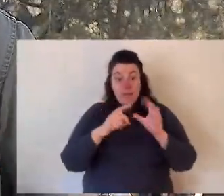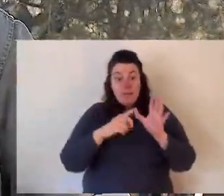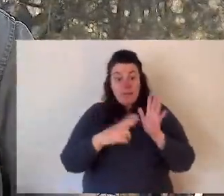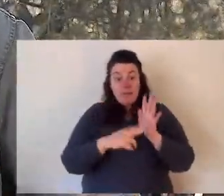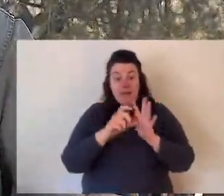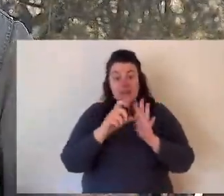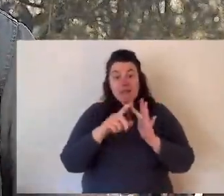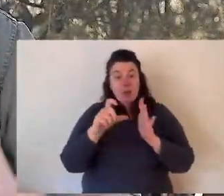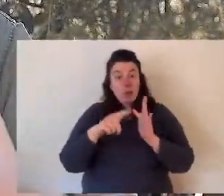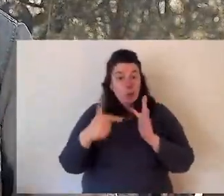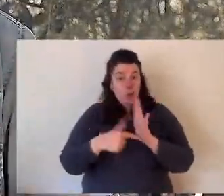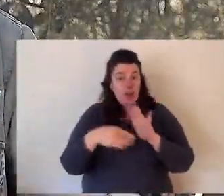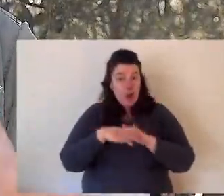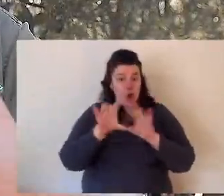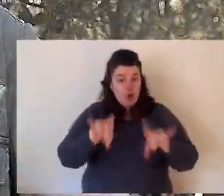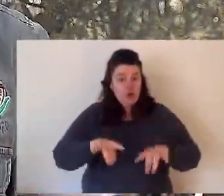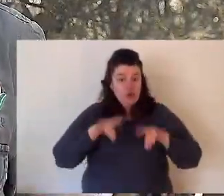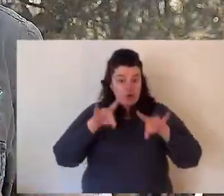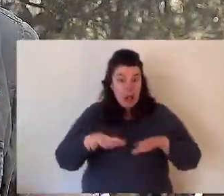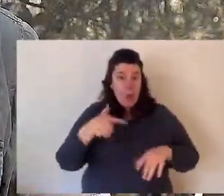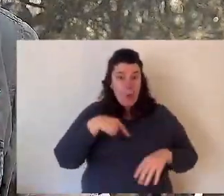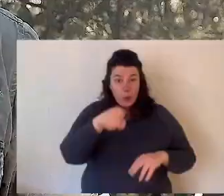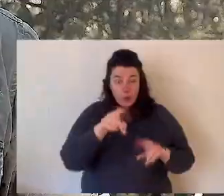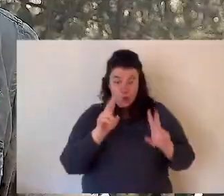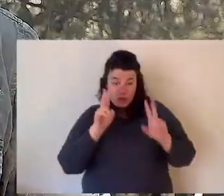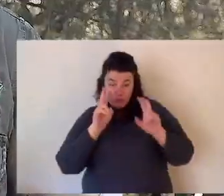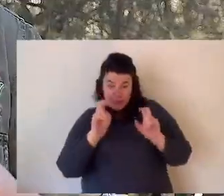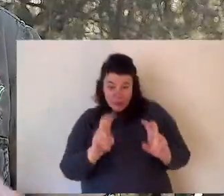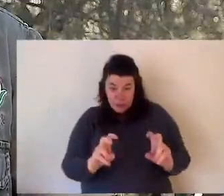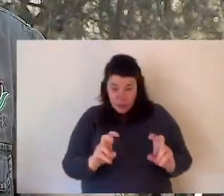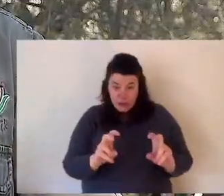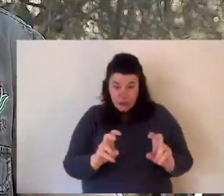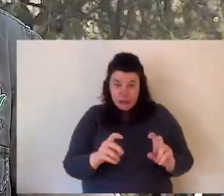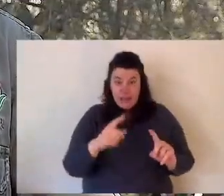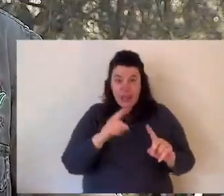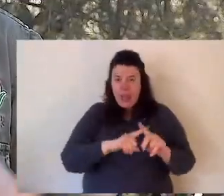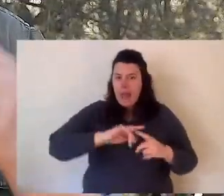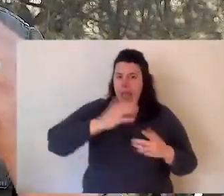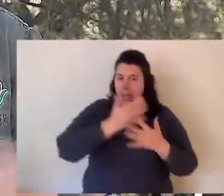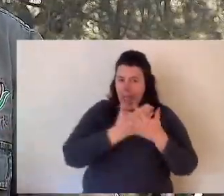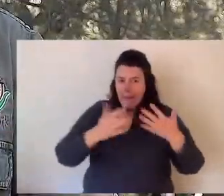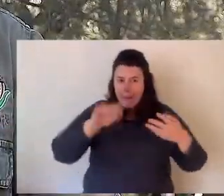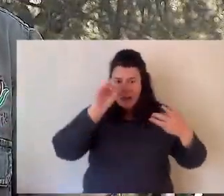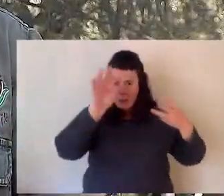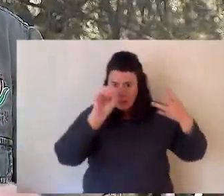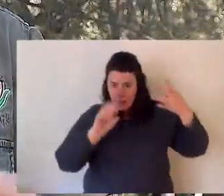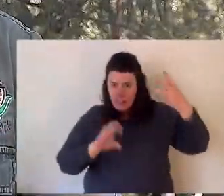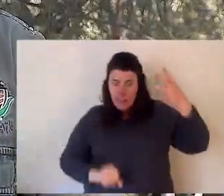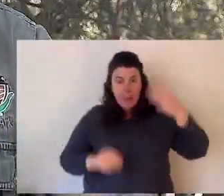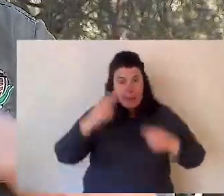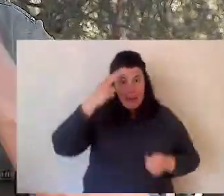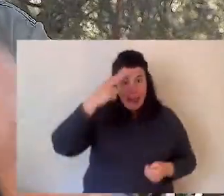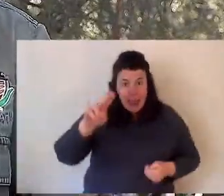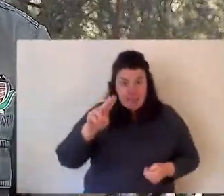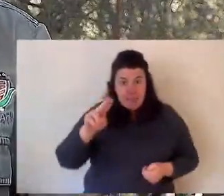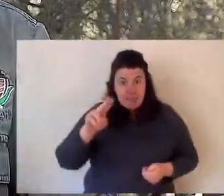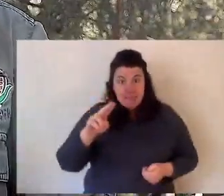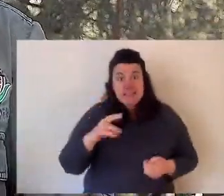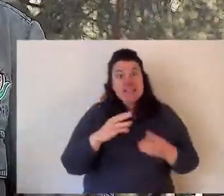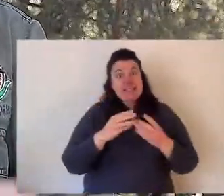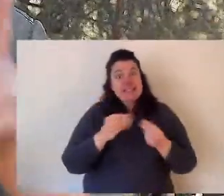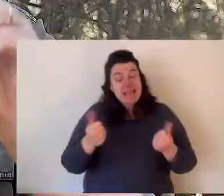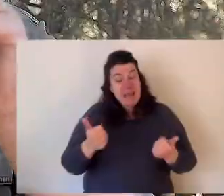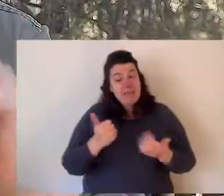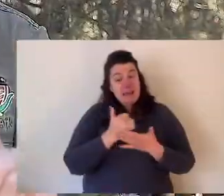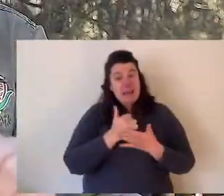are a range of different species of bandicoots in Australia. Can you please research and name them all for me?